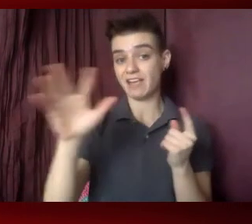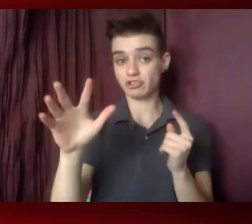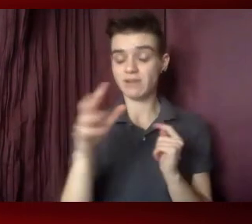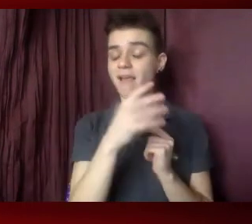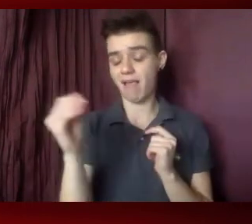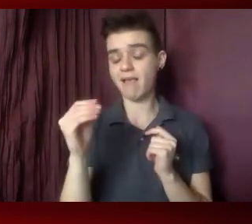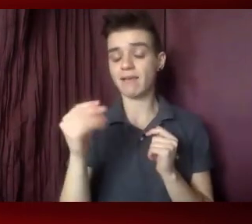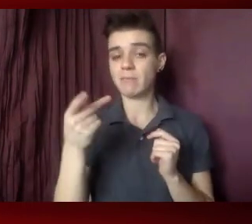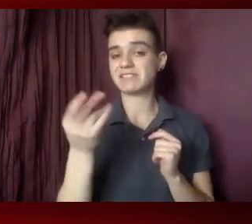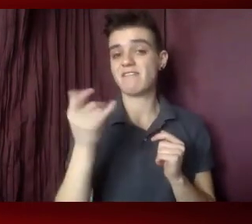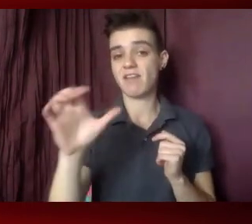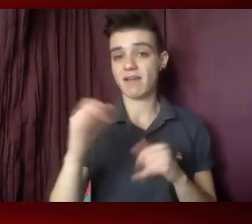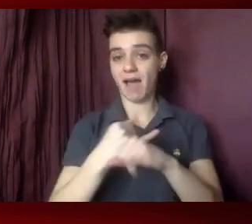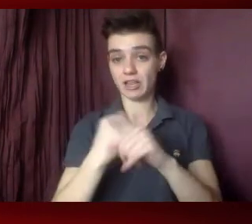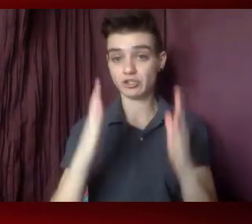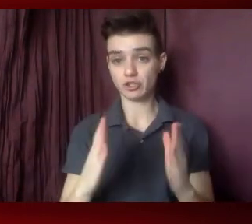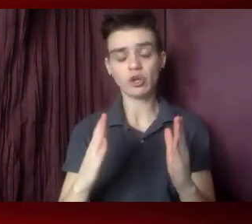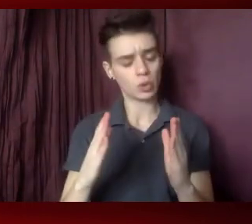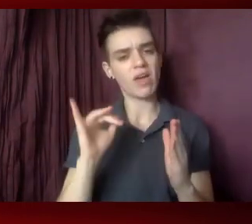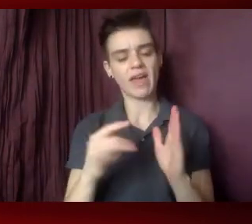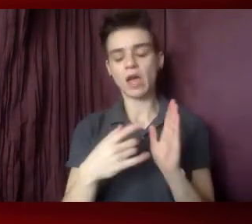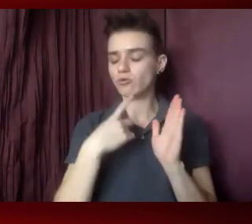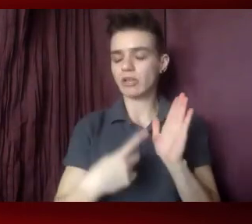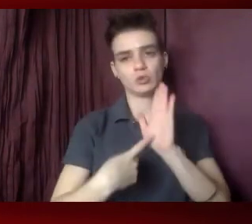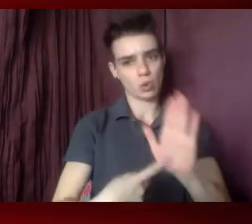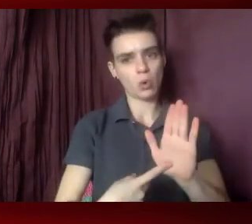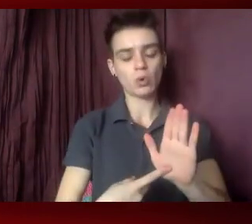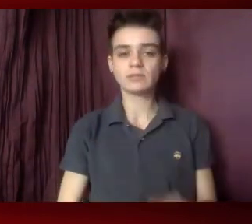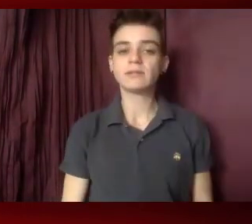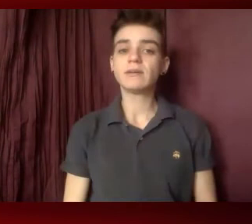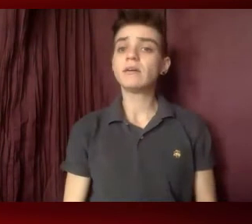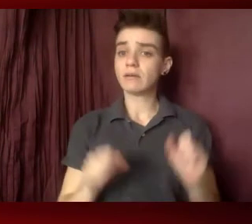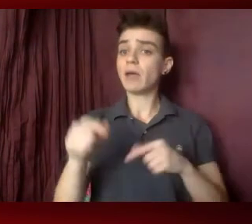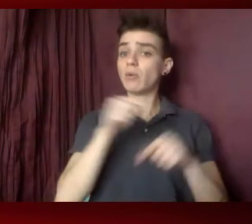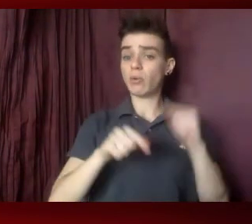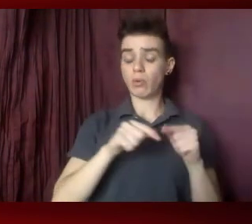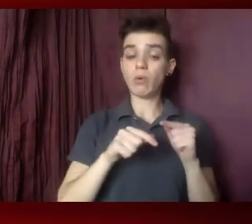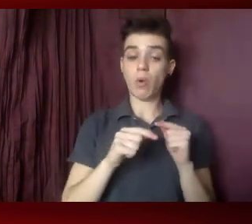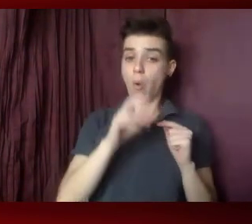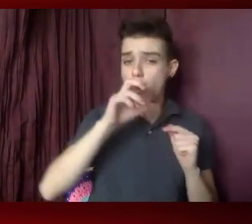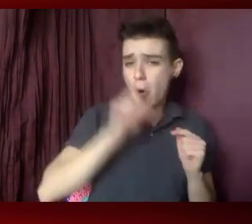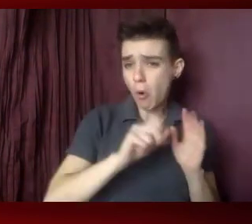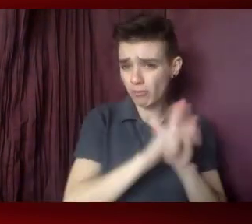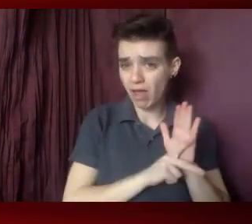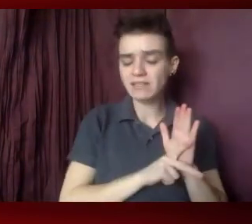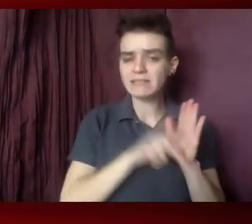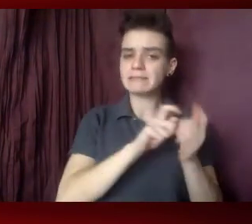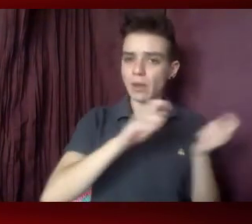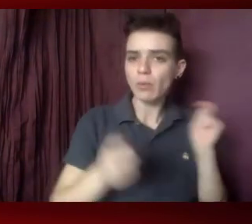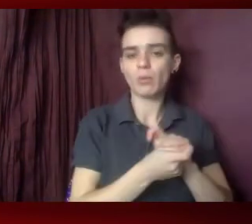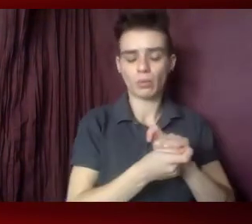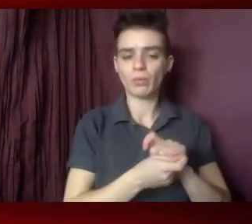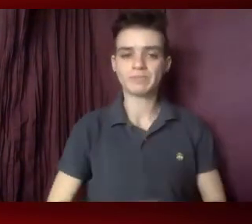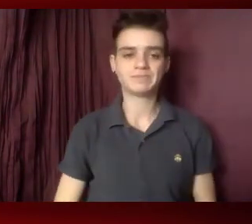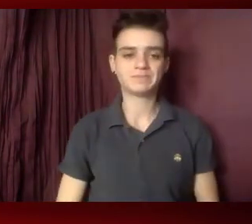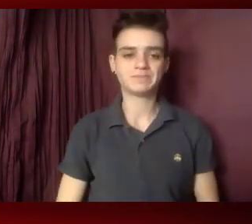this is not new and there are opportunities to overturn outdated policies that support this violence. Our communities